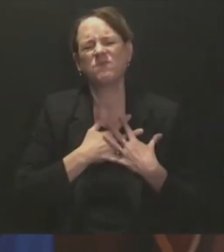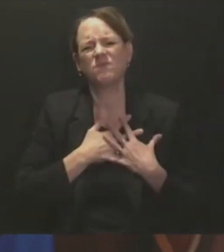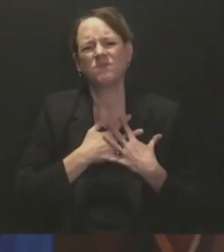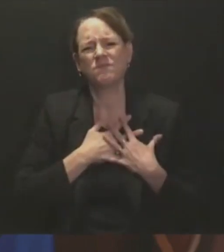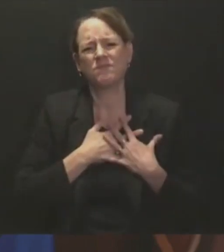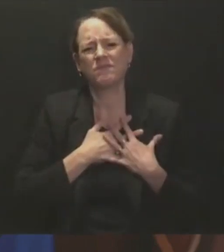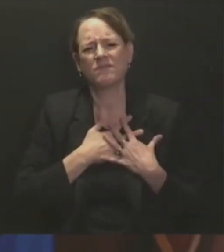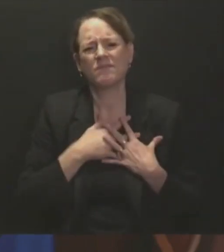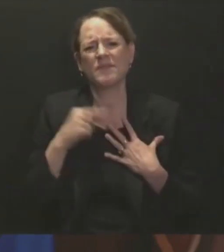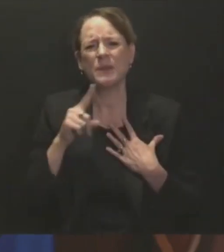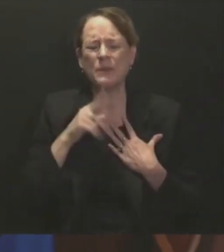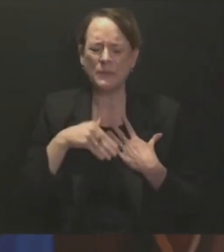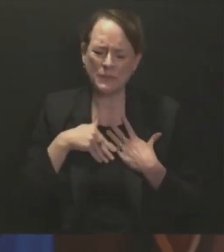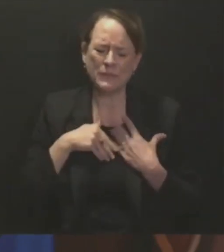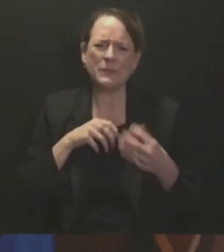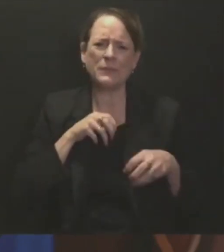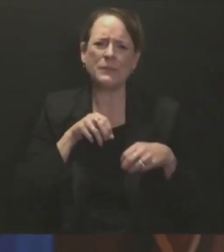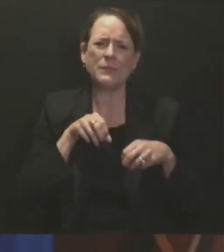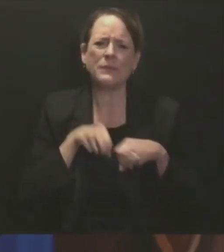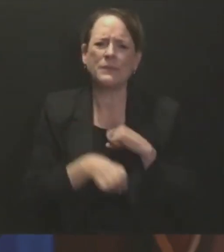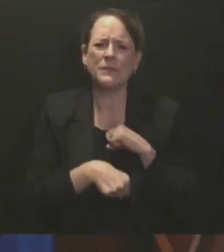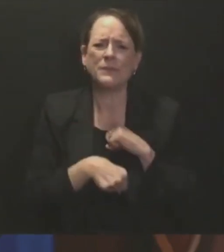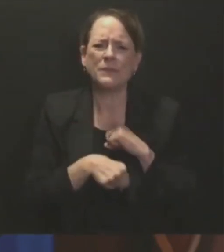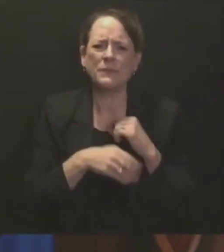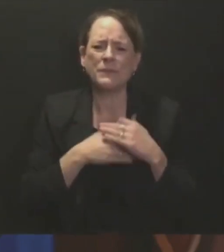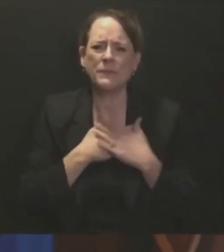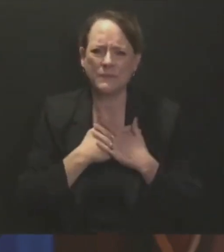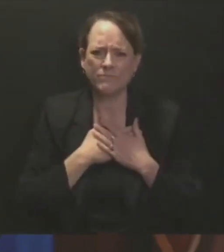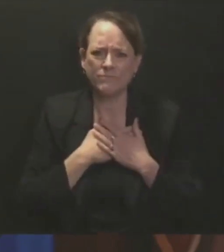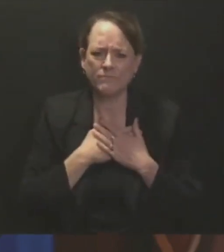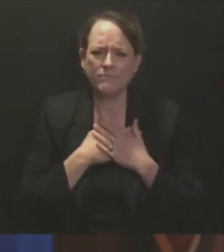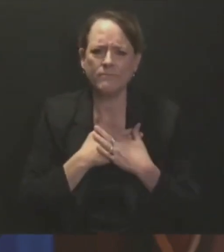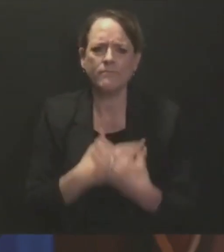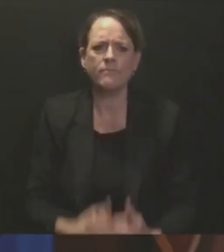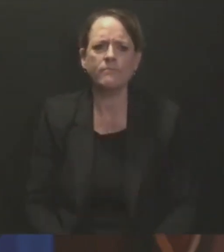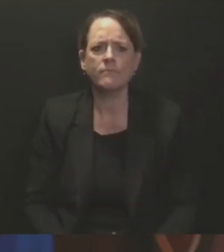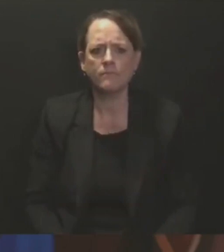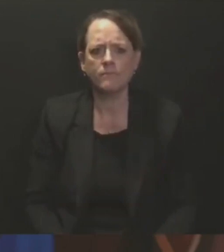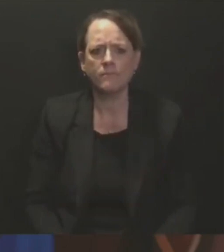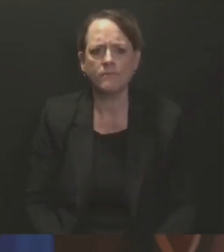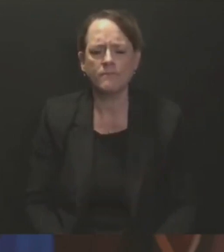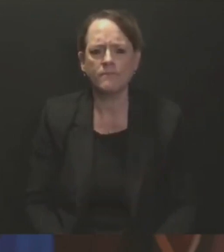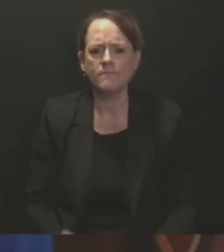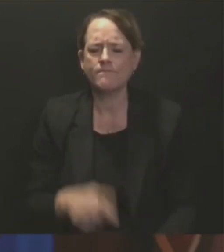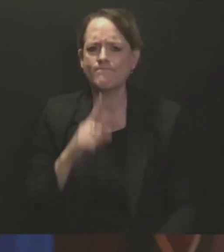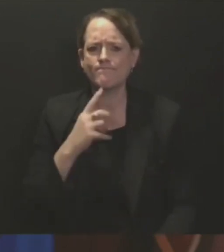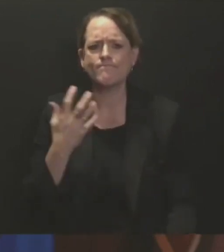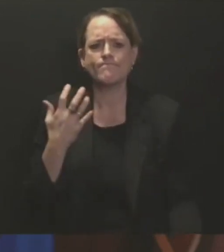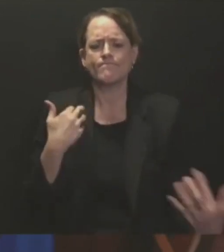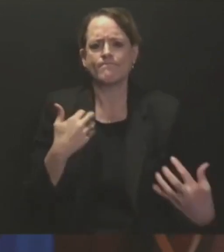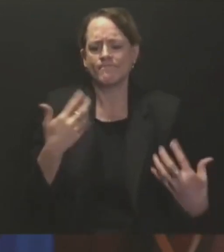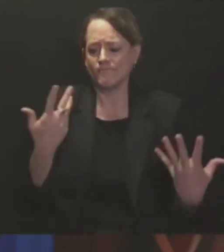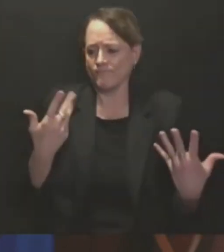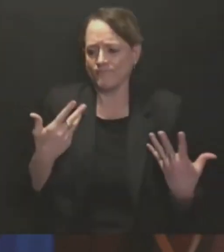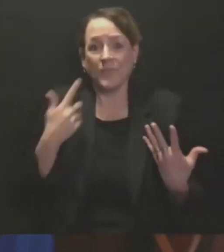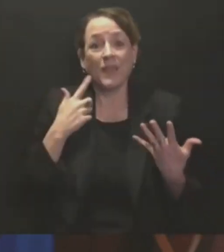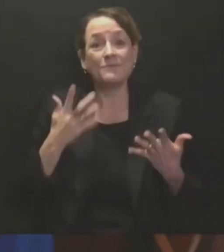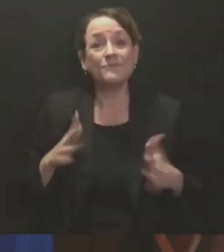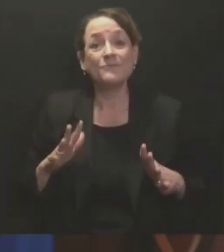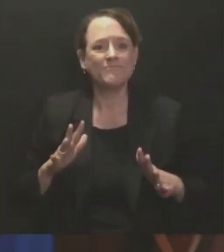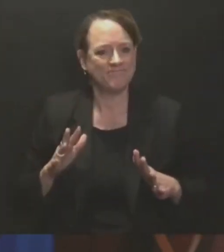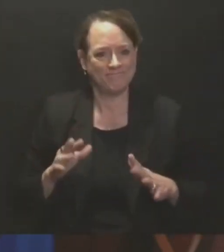Unfortunately, they will not be the last. The Institute for Health Metrics and Evaluation